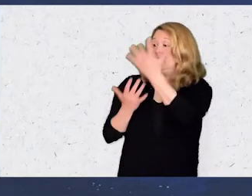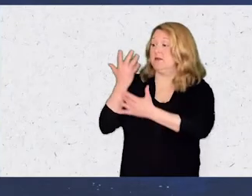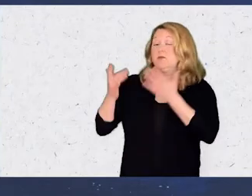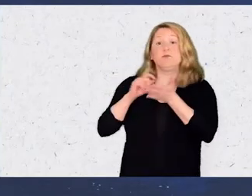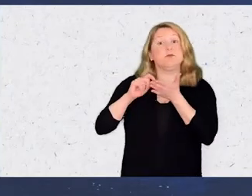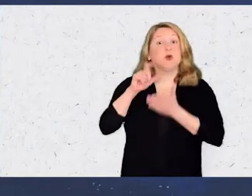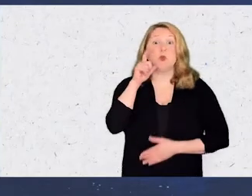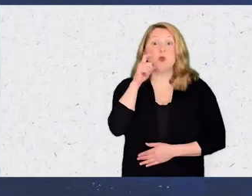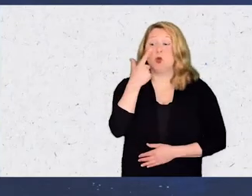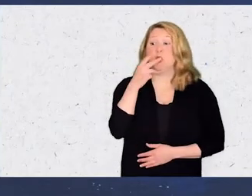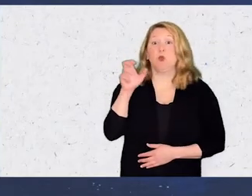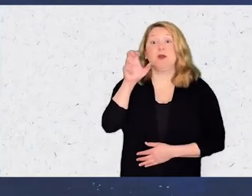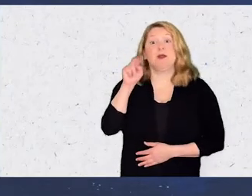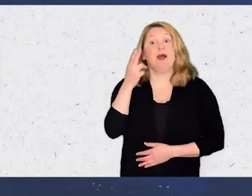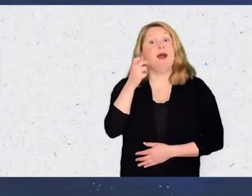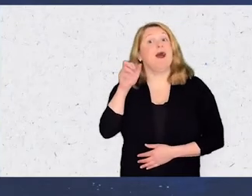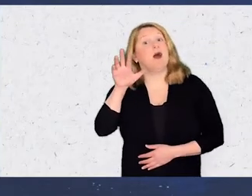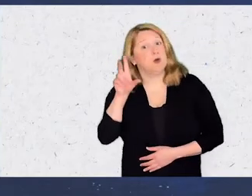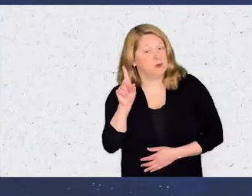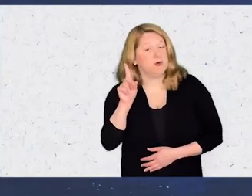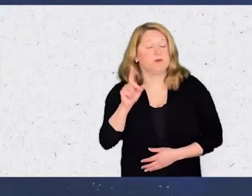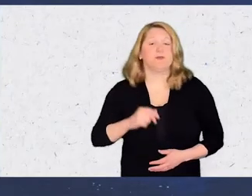Flames by Gwen Howard.